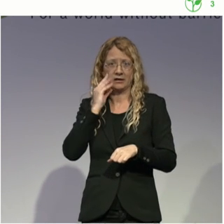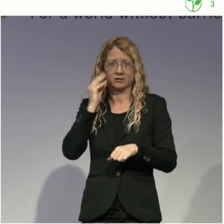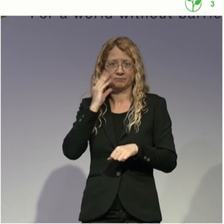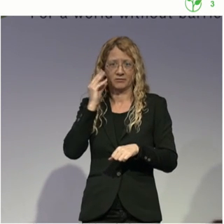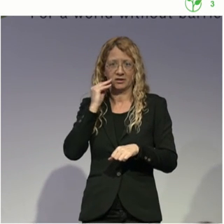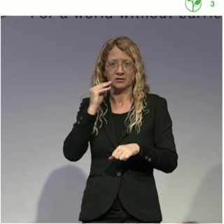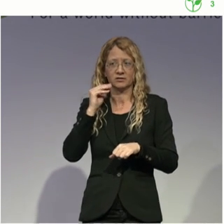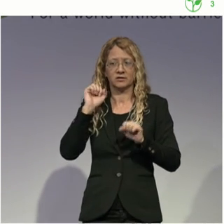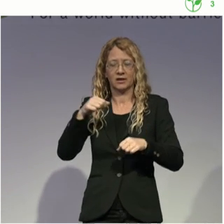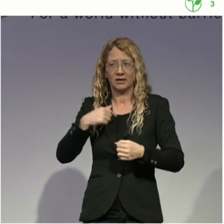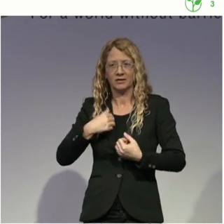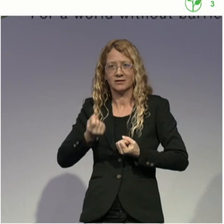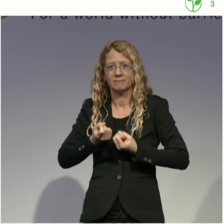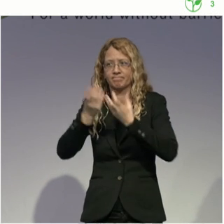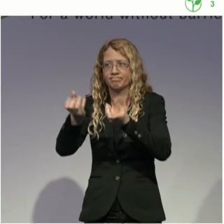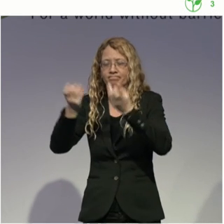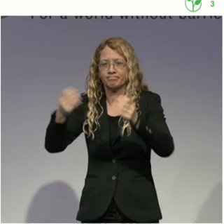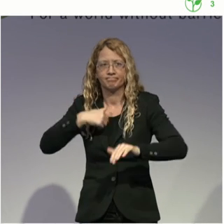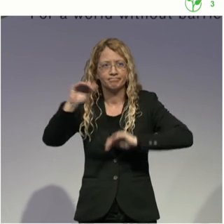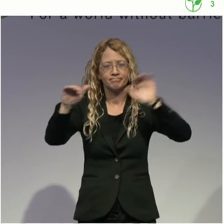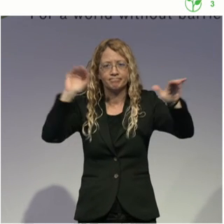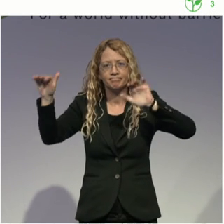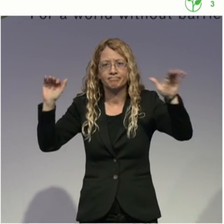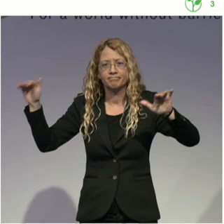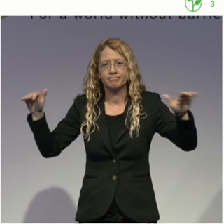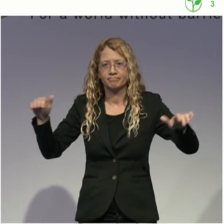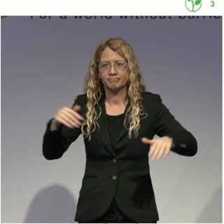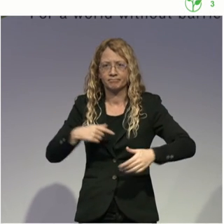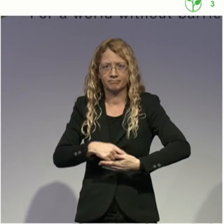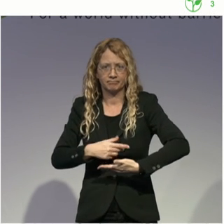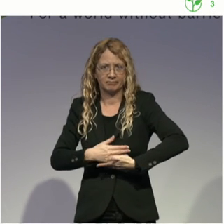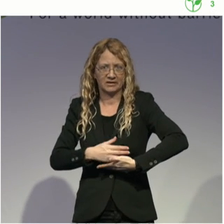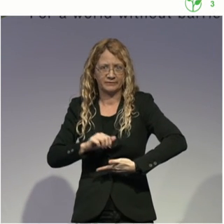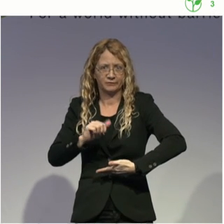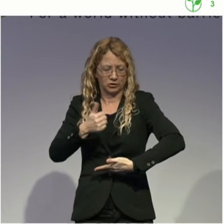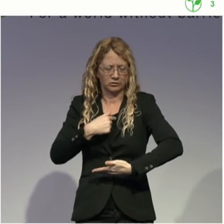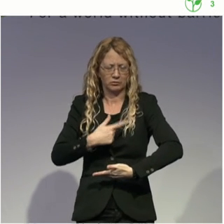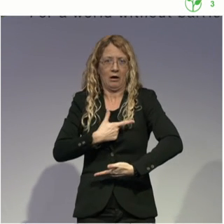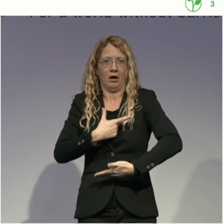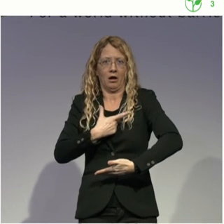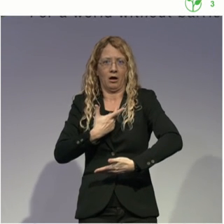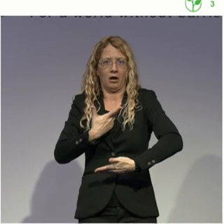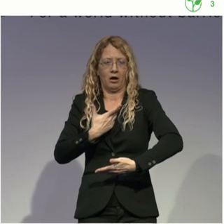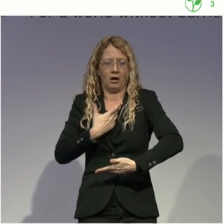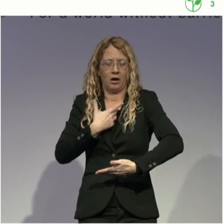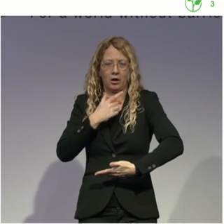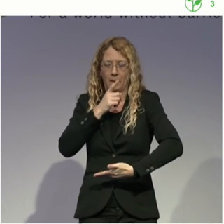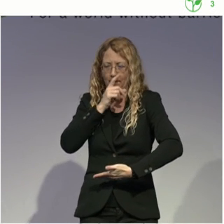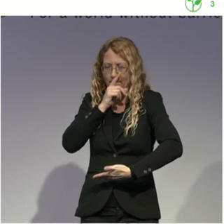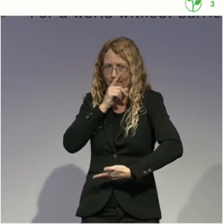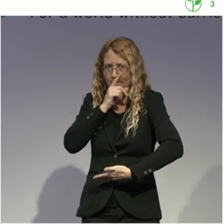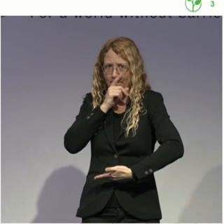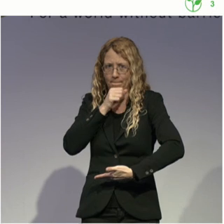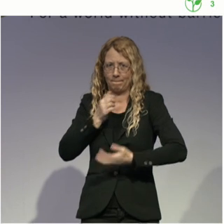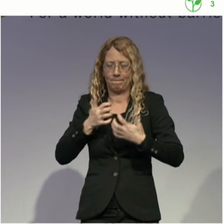hiding ourselves, our feelings, at a certain point, we felt that we had to share